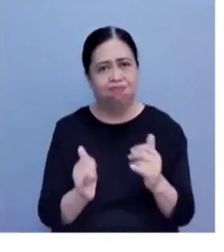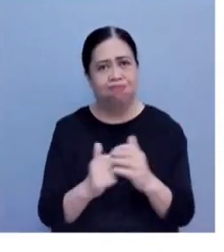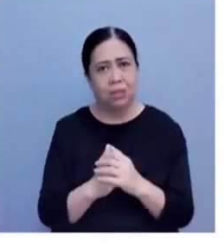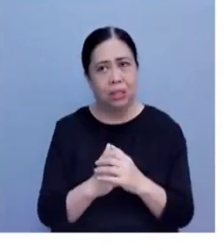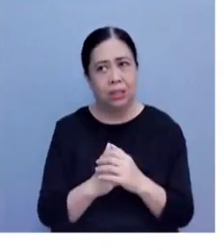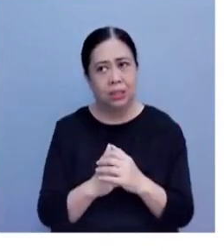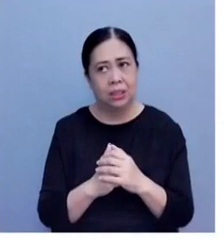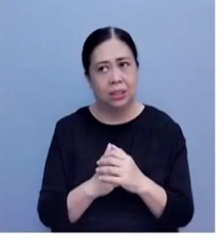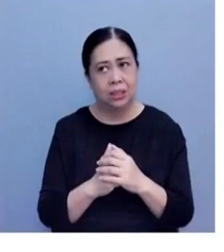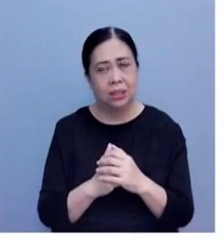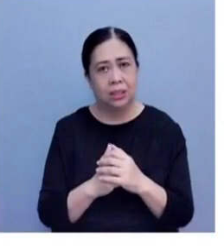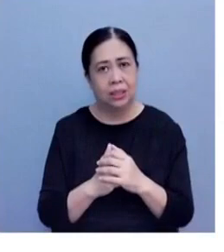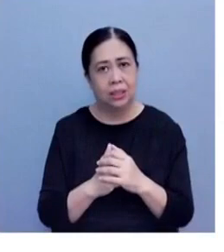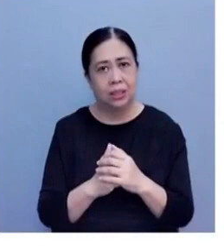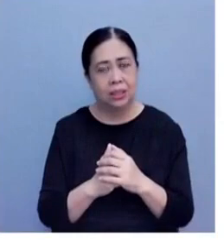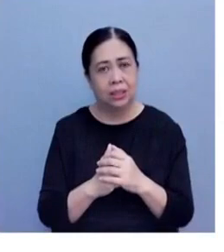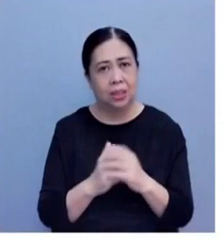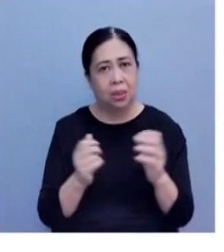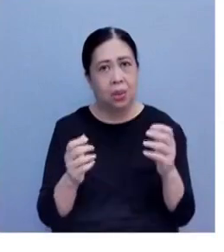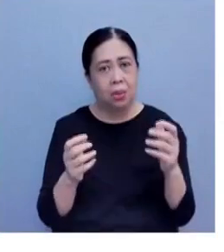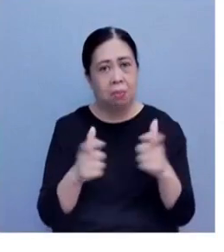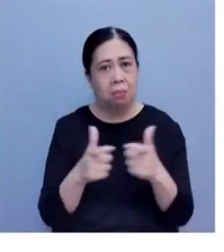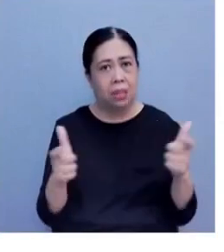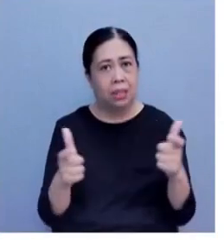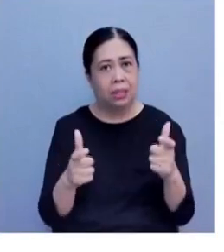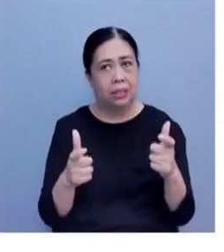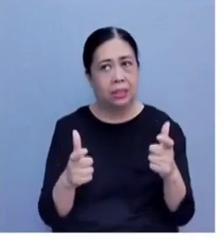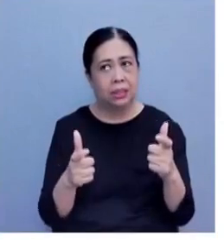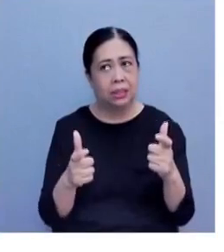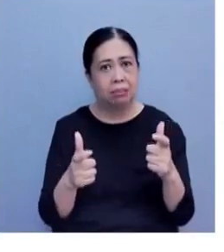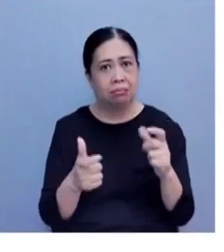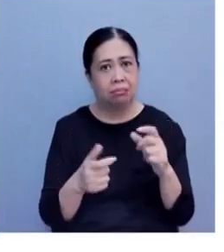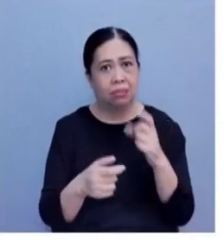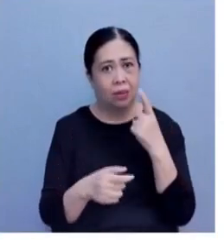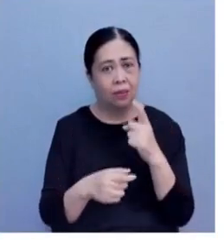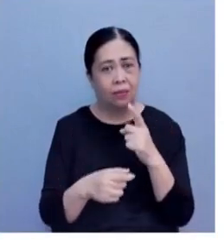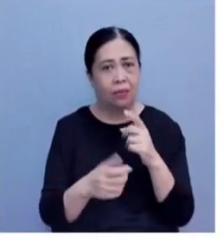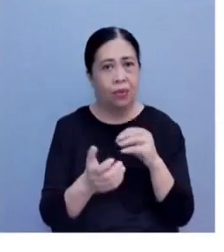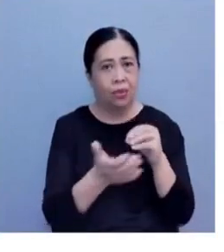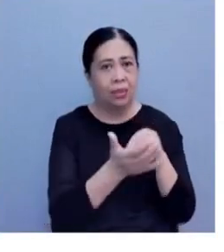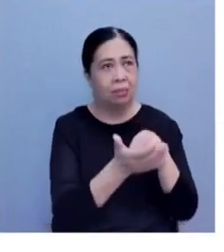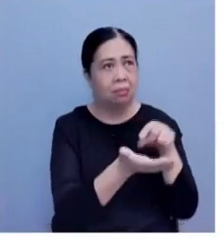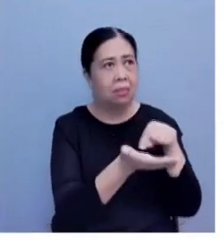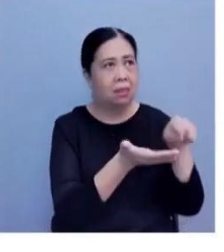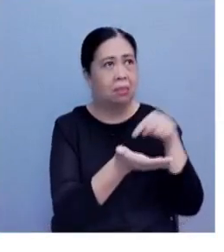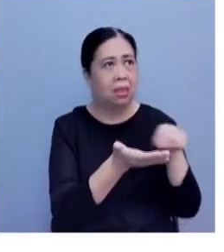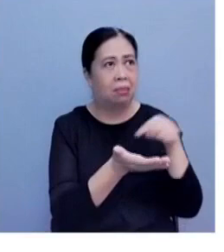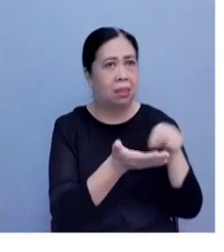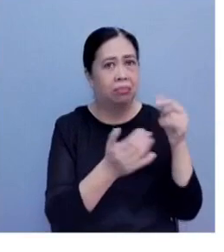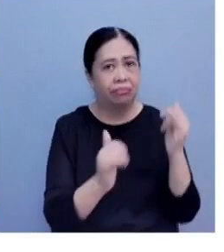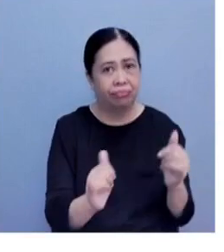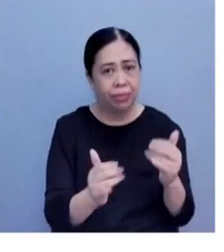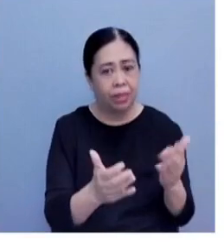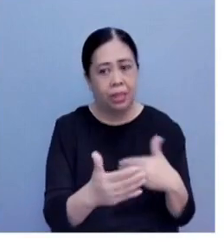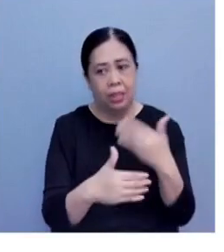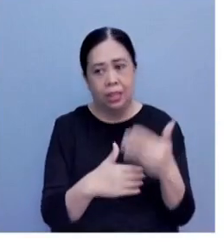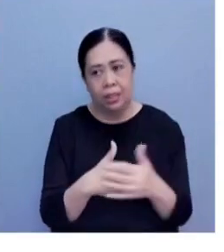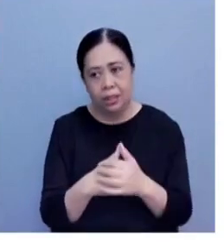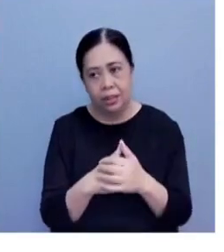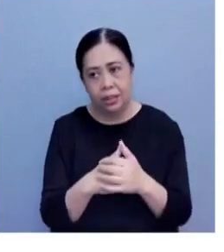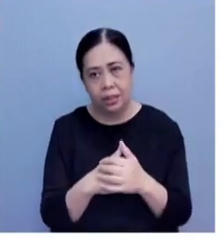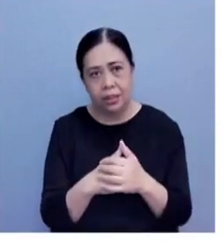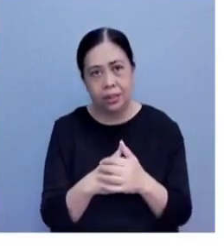a huge chunk. Pinakamalaki sa national budget, we allot that for debt servicing, pambayad utang lang. Kasunod ay